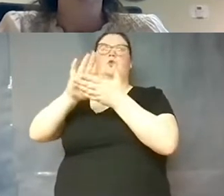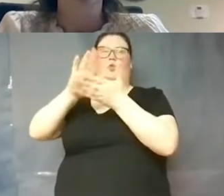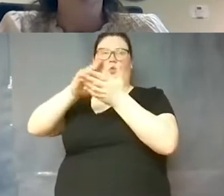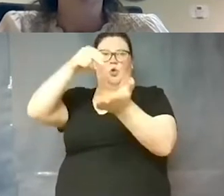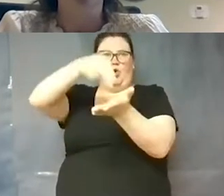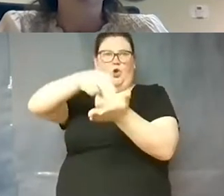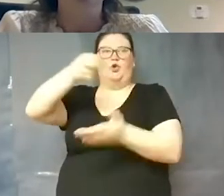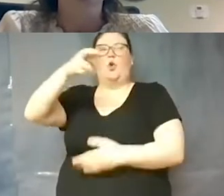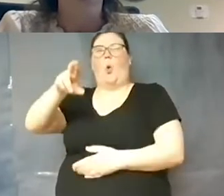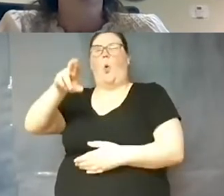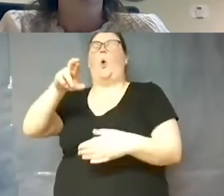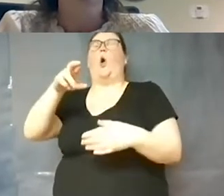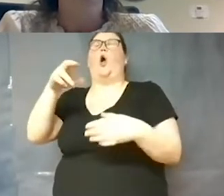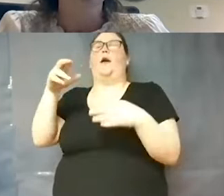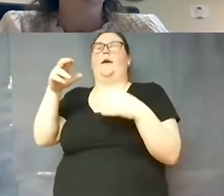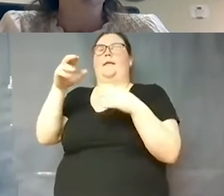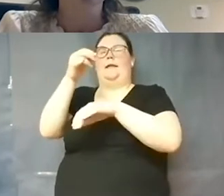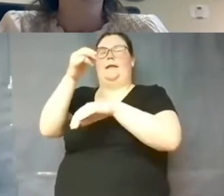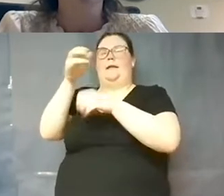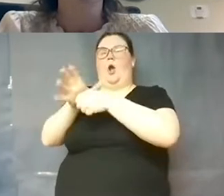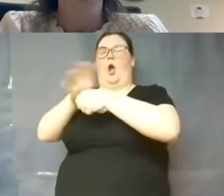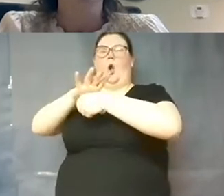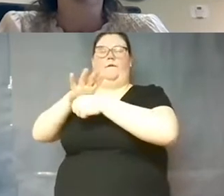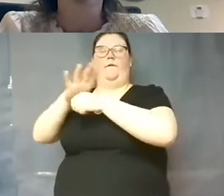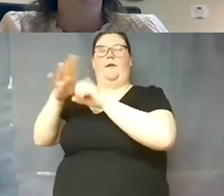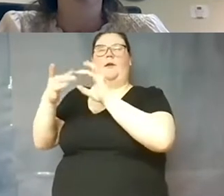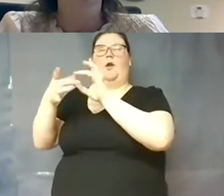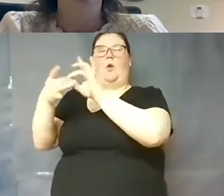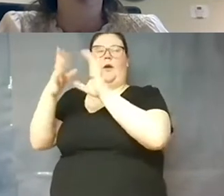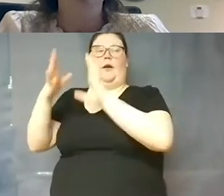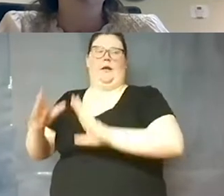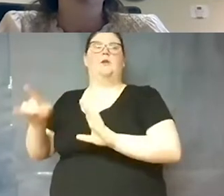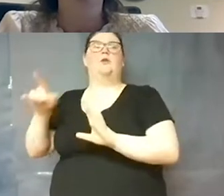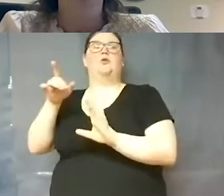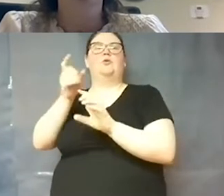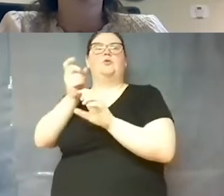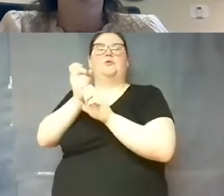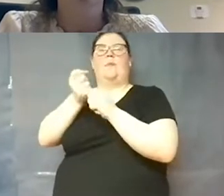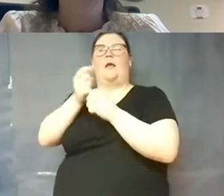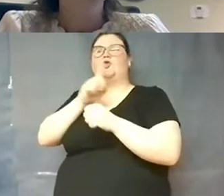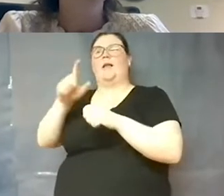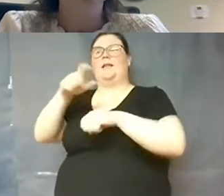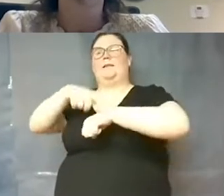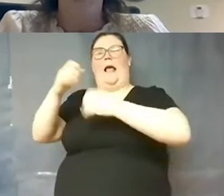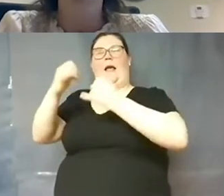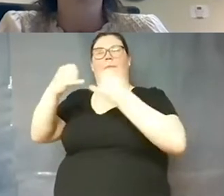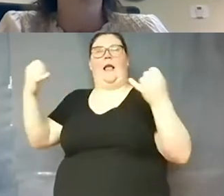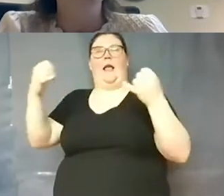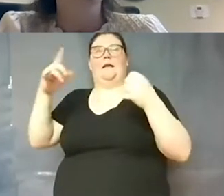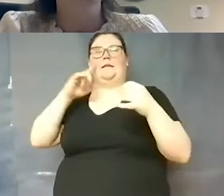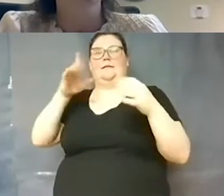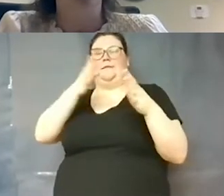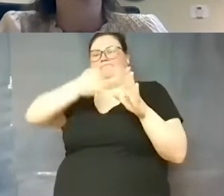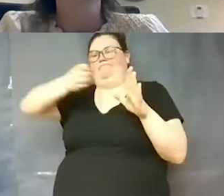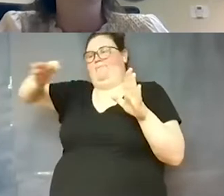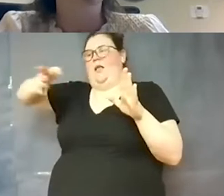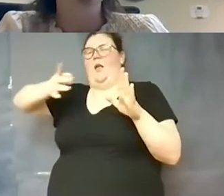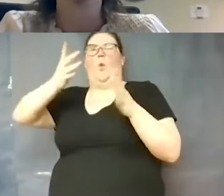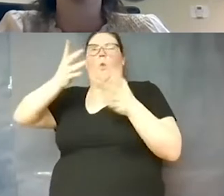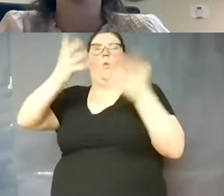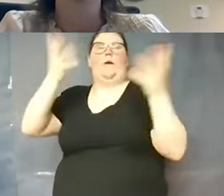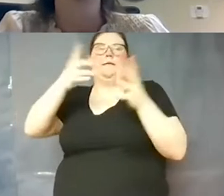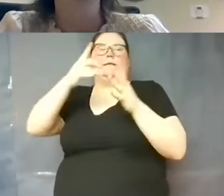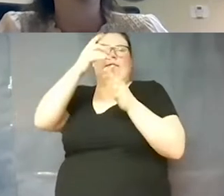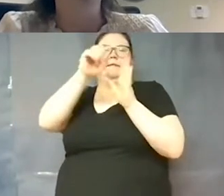the campus covid contact to make sure that the timelines are updated based on symptomology that's coming up at the house or